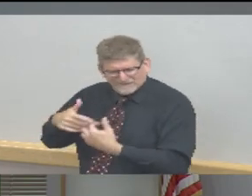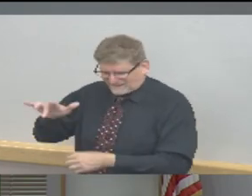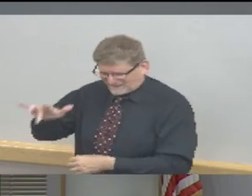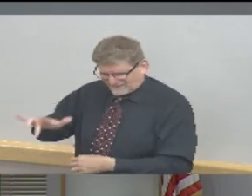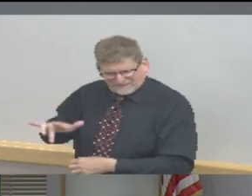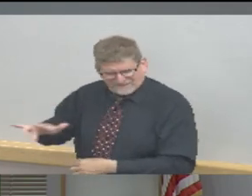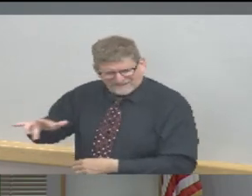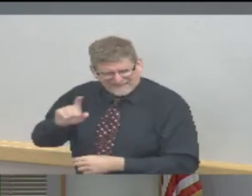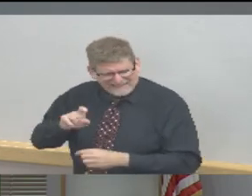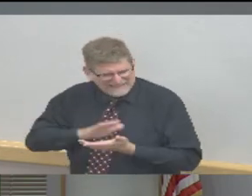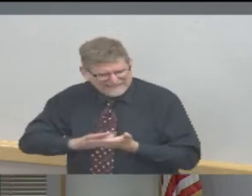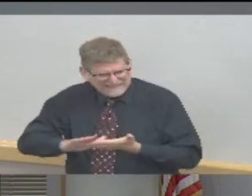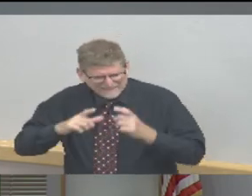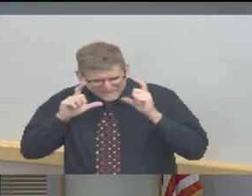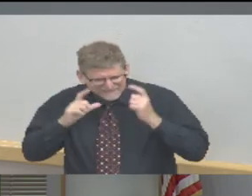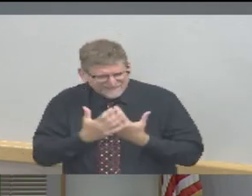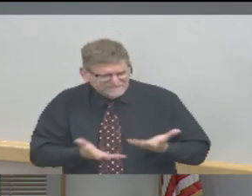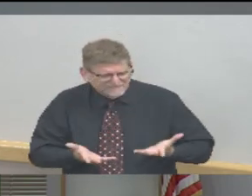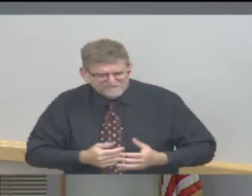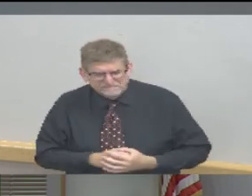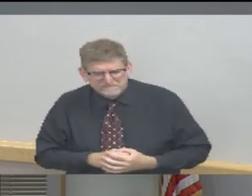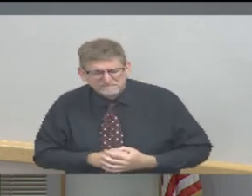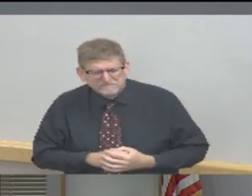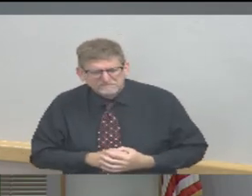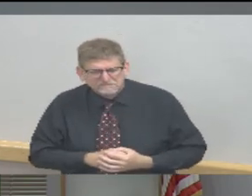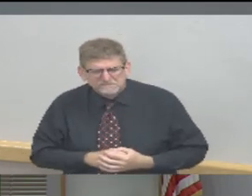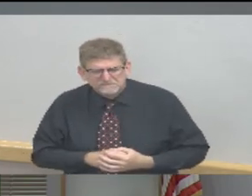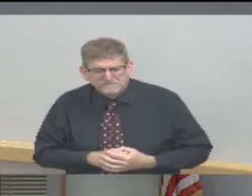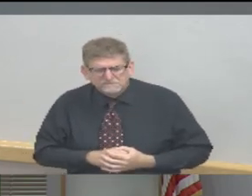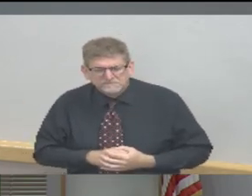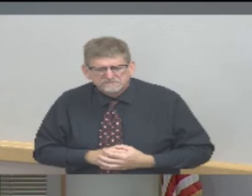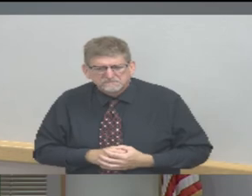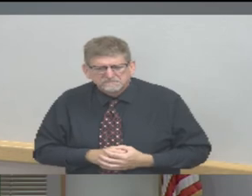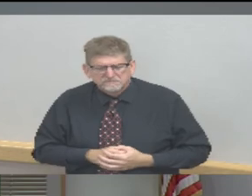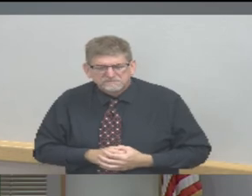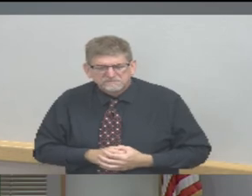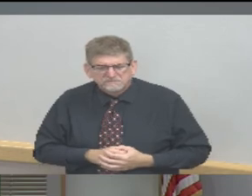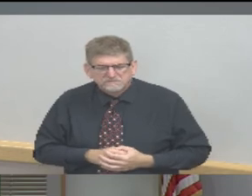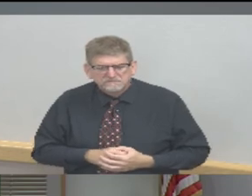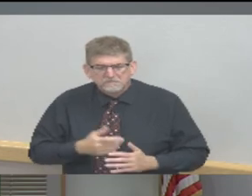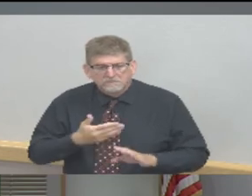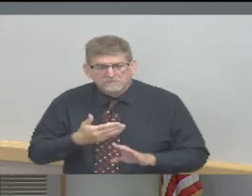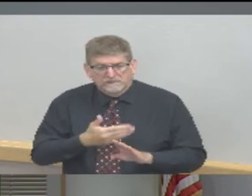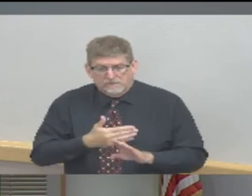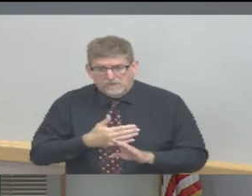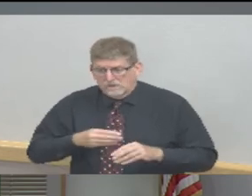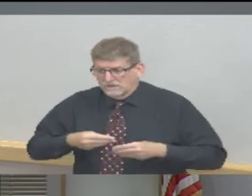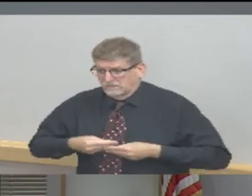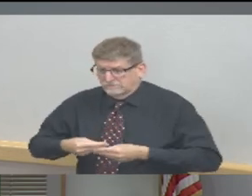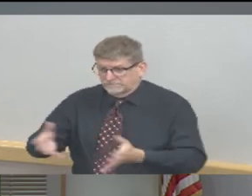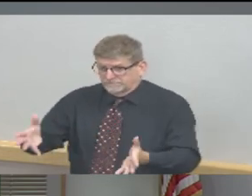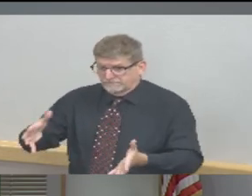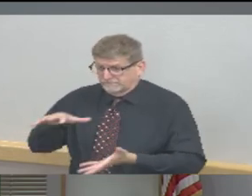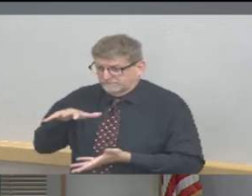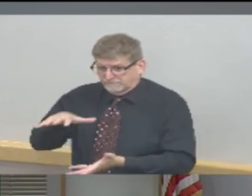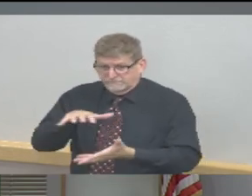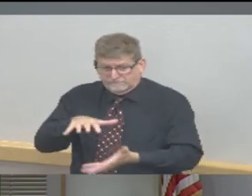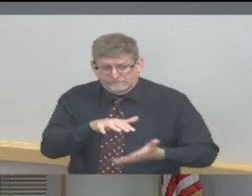even prior to that shipment arriving, she had been able to acquire